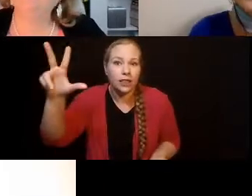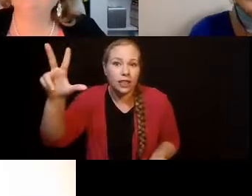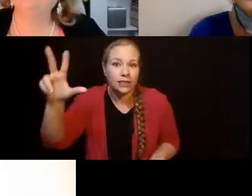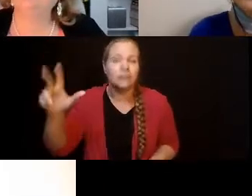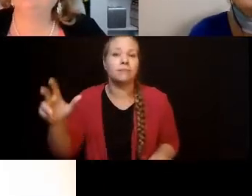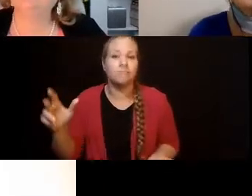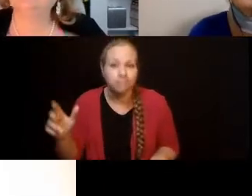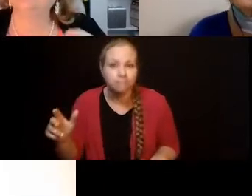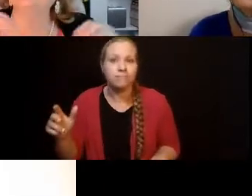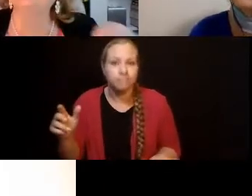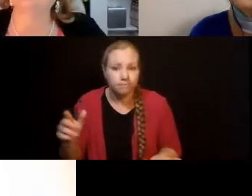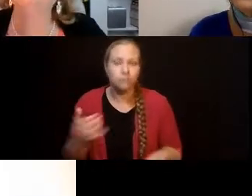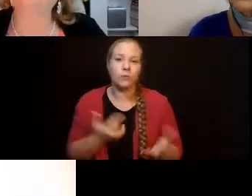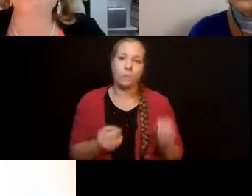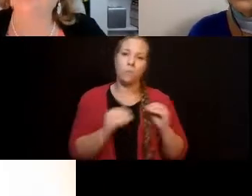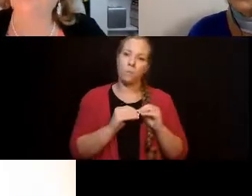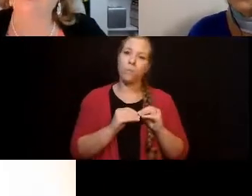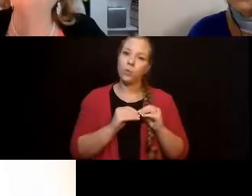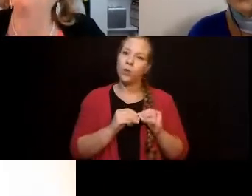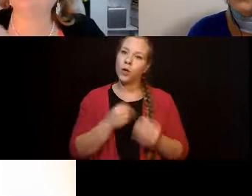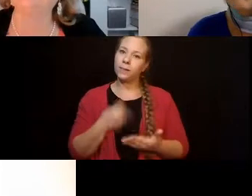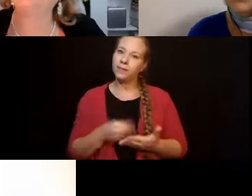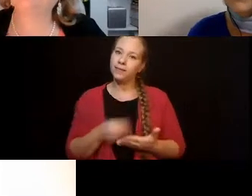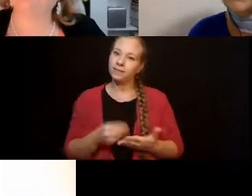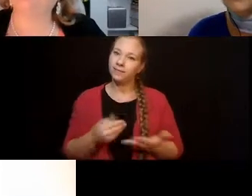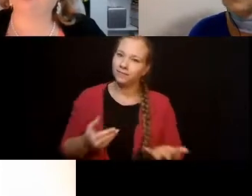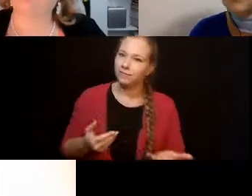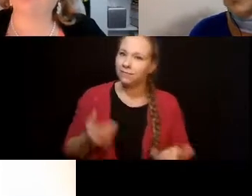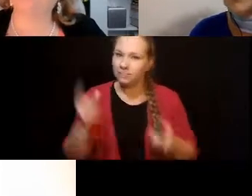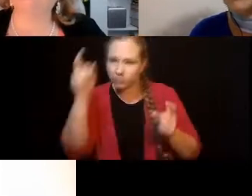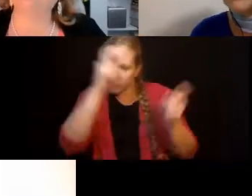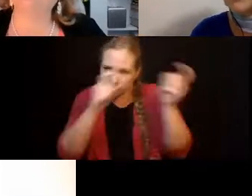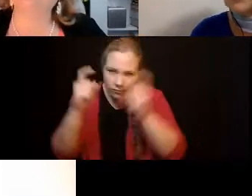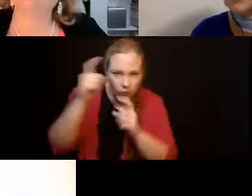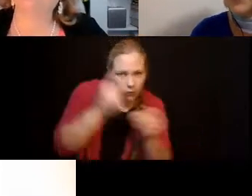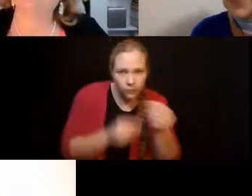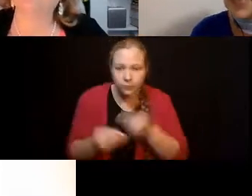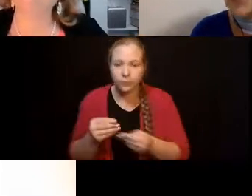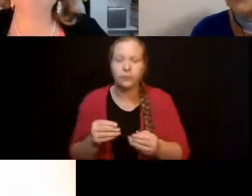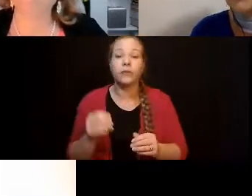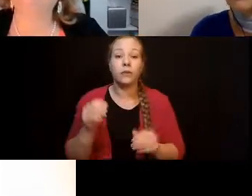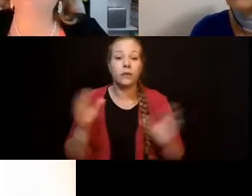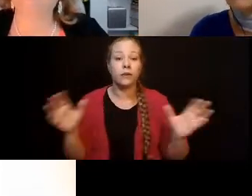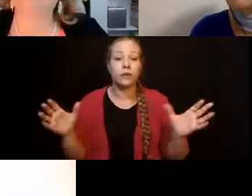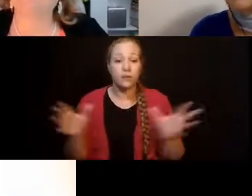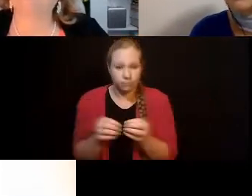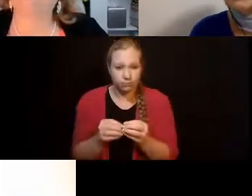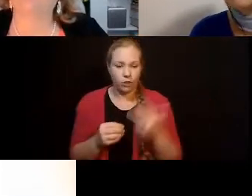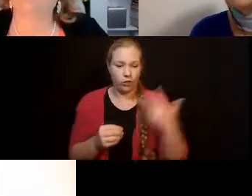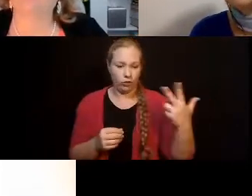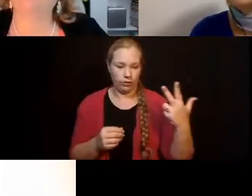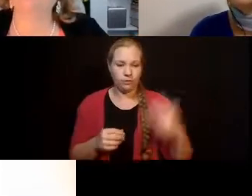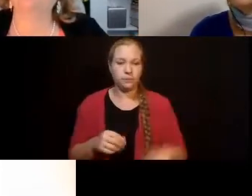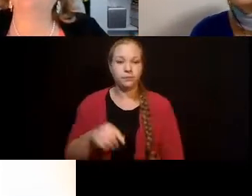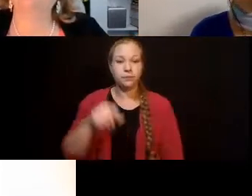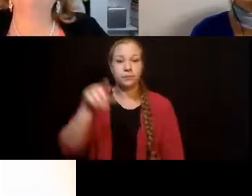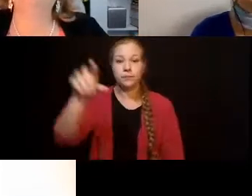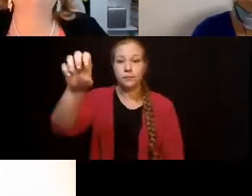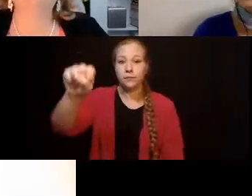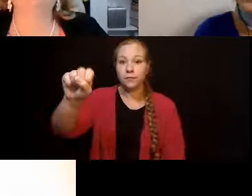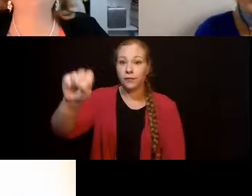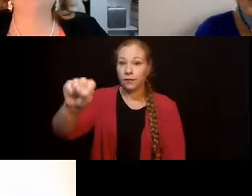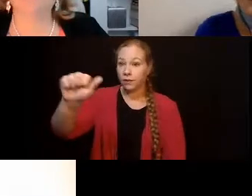With the Social Security programs or the SSA programs comes different medical programs.